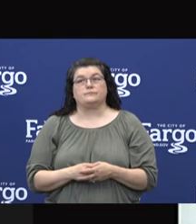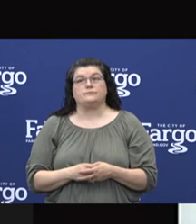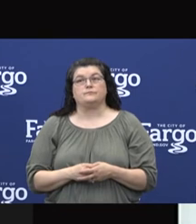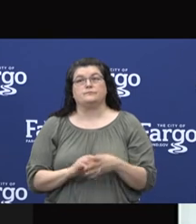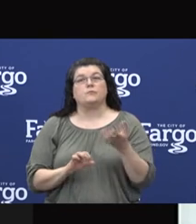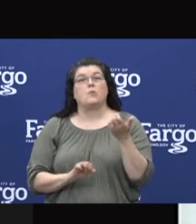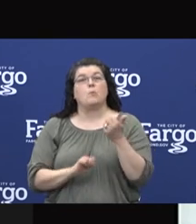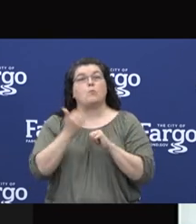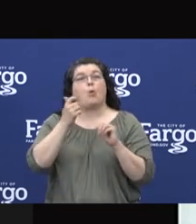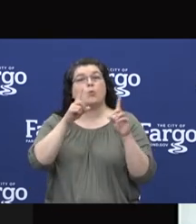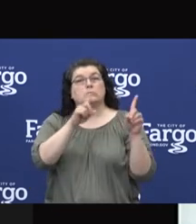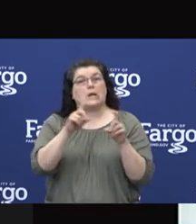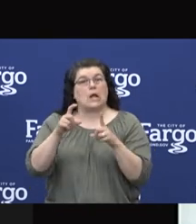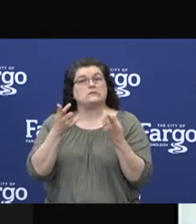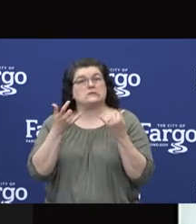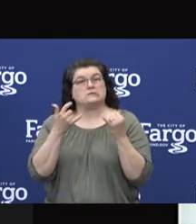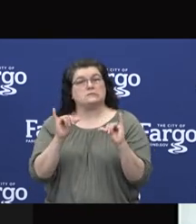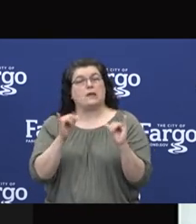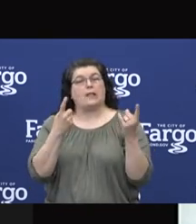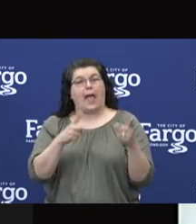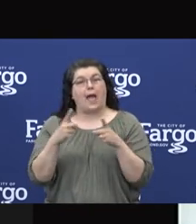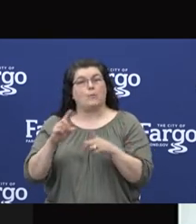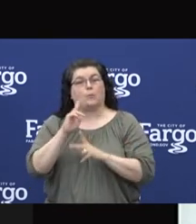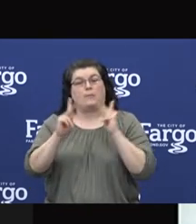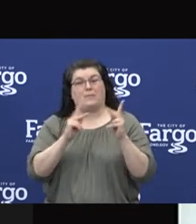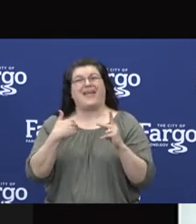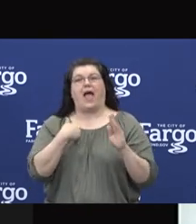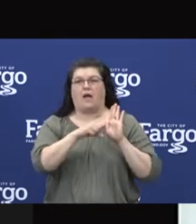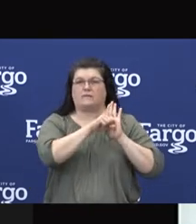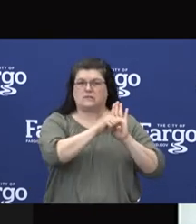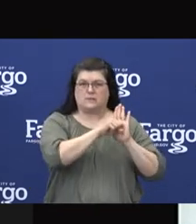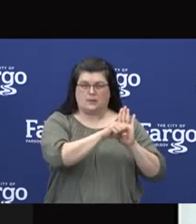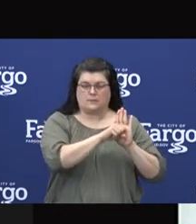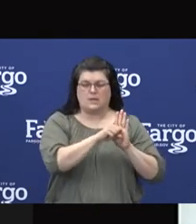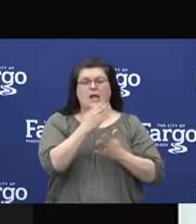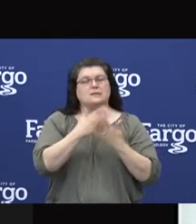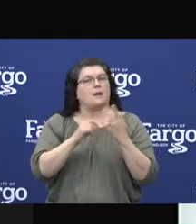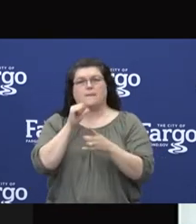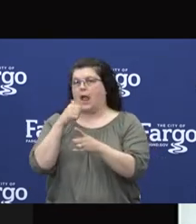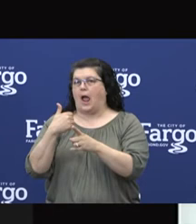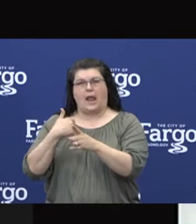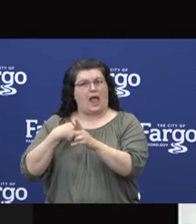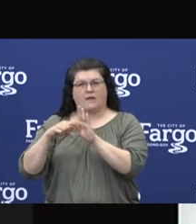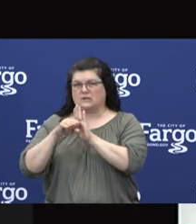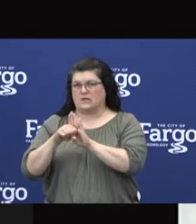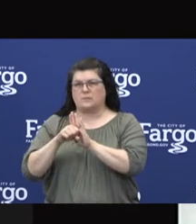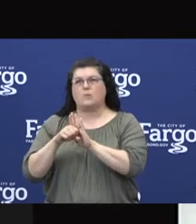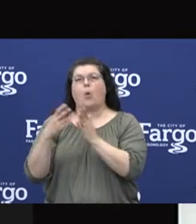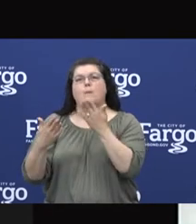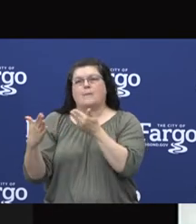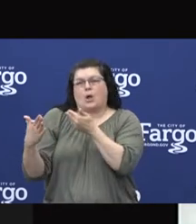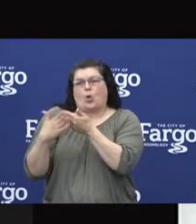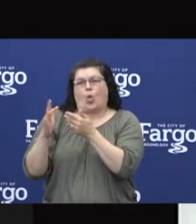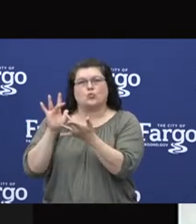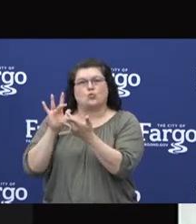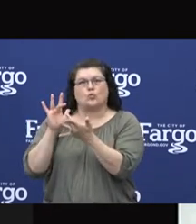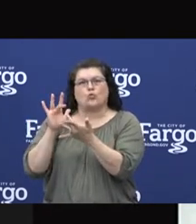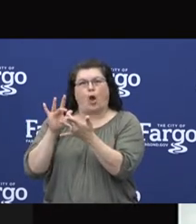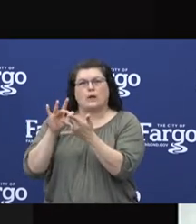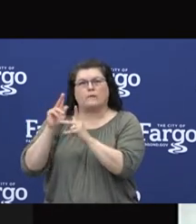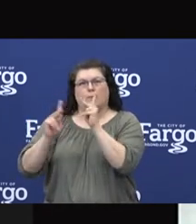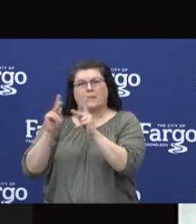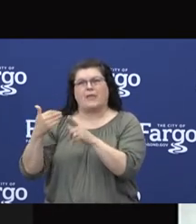Most of the testing is still done for those that are symptomatic. For those that are asymptomatic or close contacts, we want to remind people